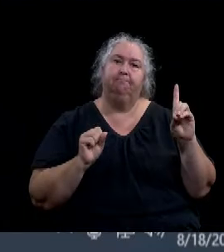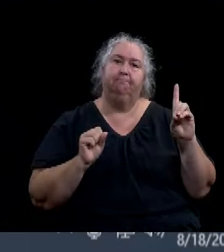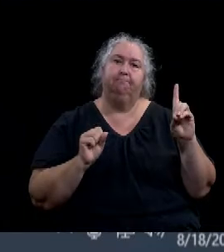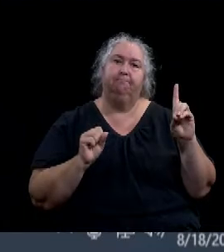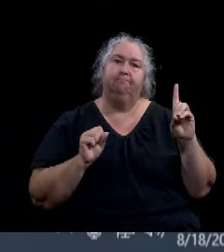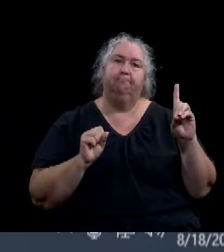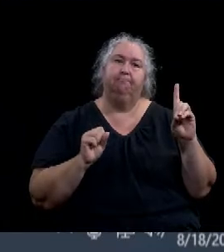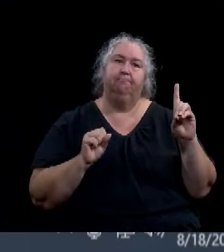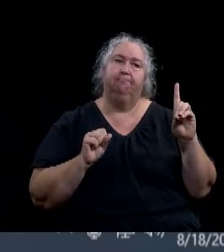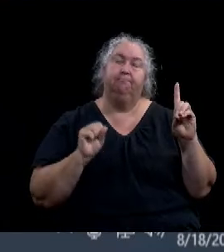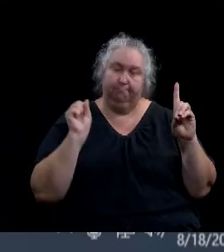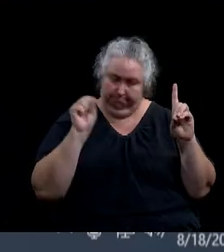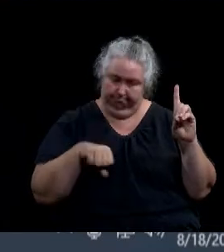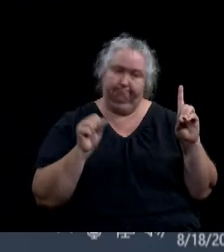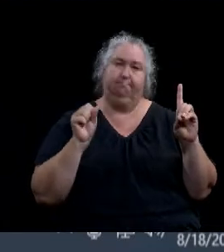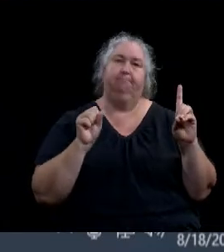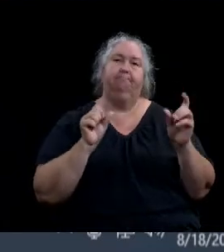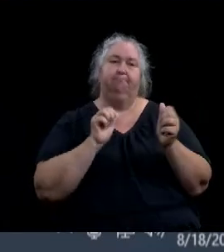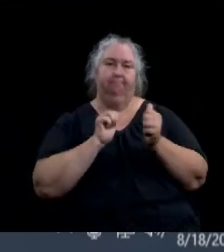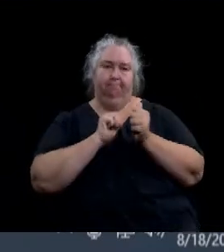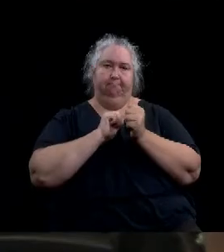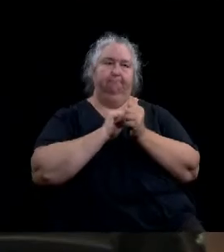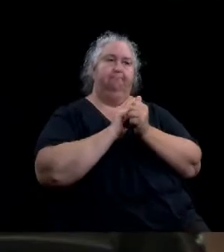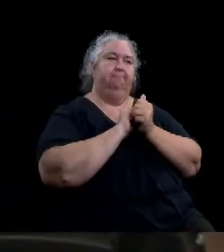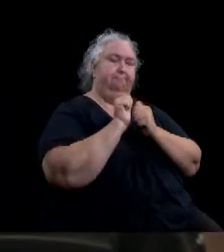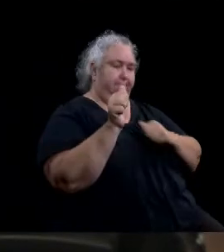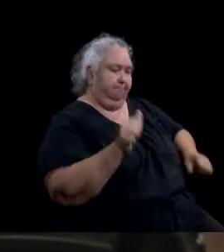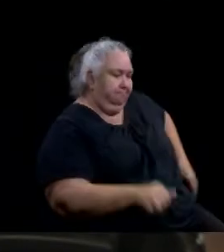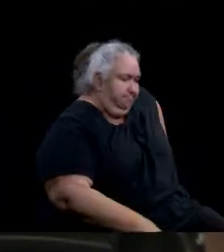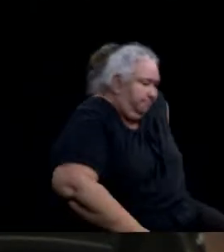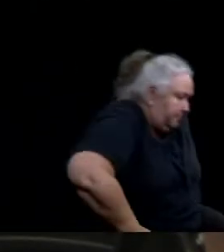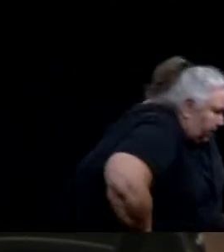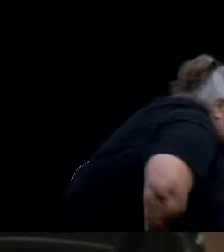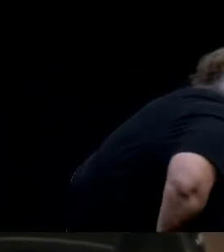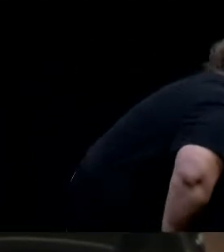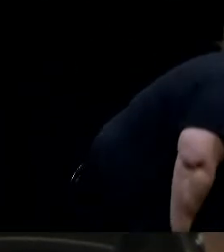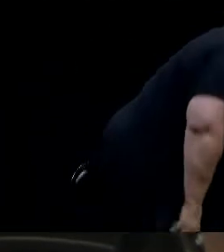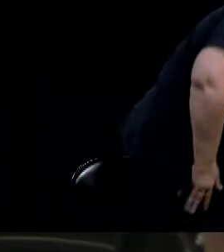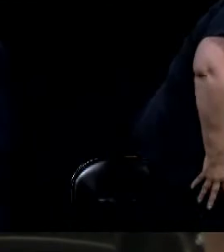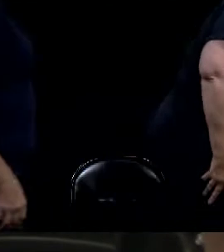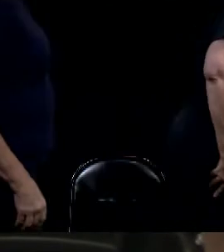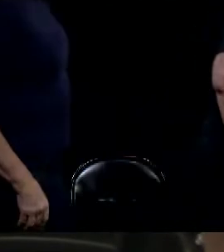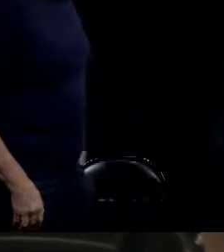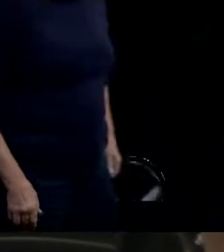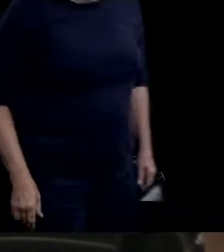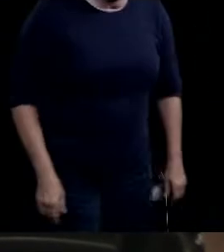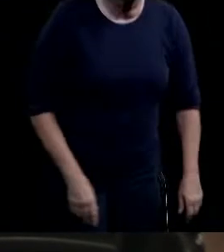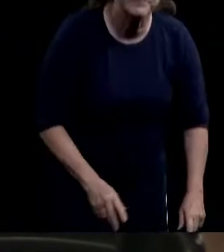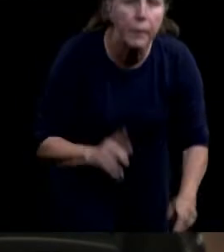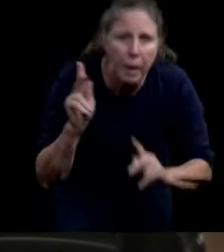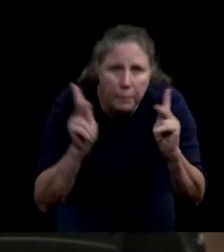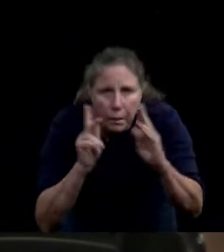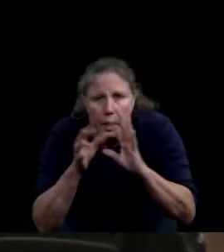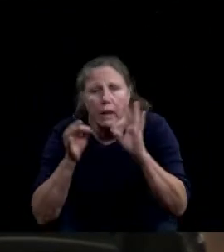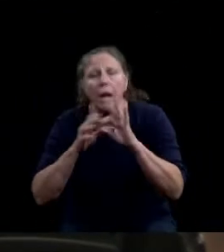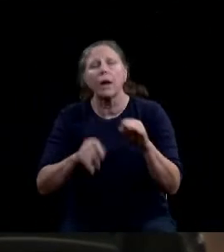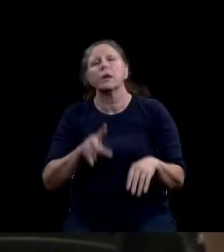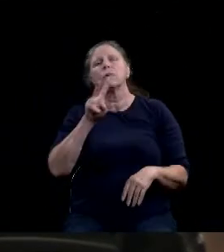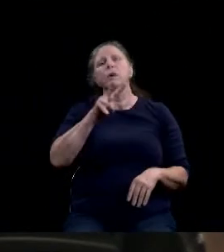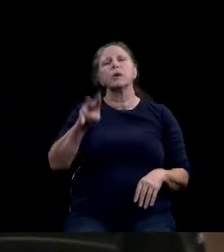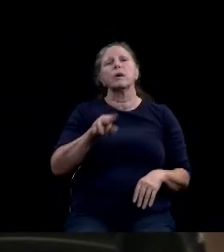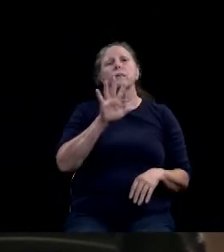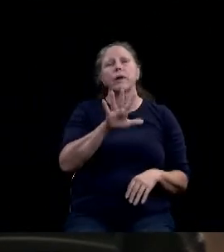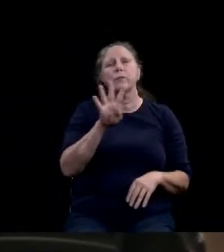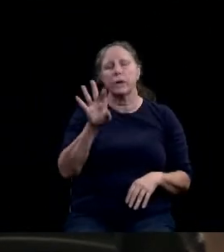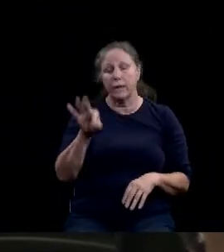carries public hearing 2020-549. Mr. Mayor, members of the council, this is a public hearing to consider an ordinance